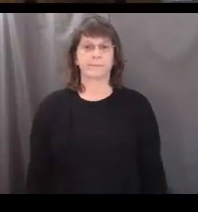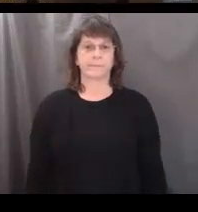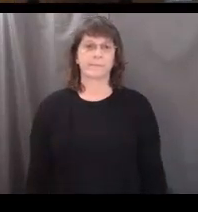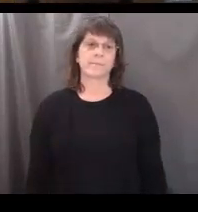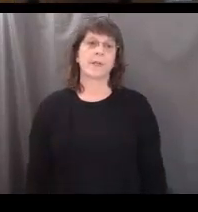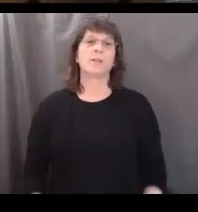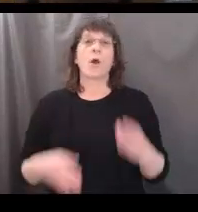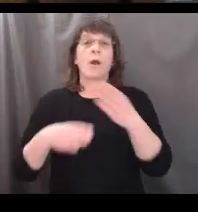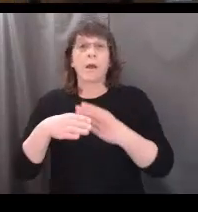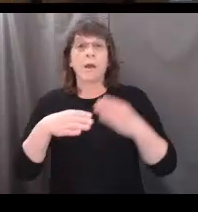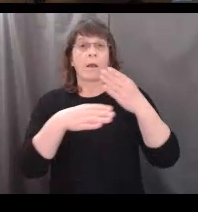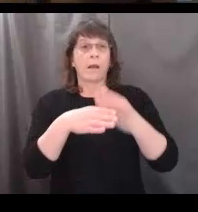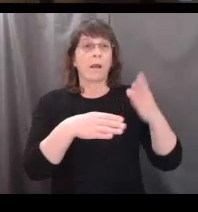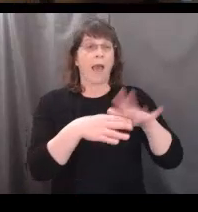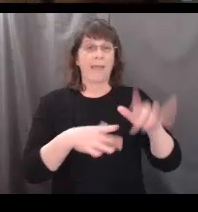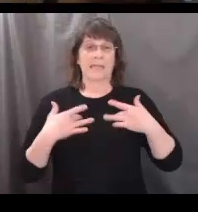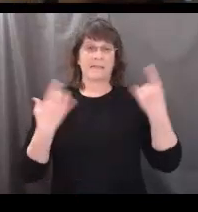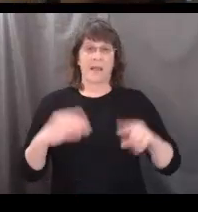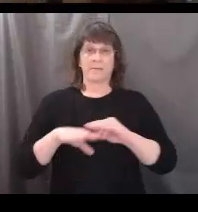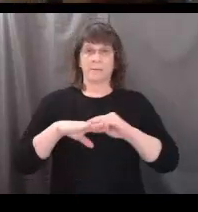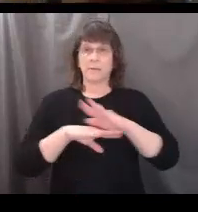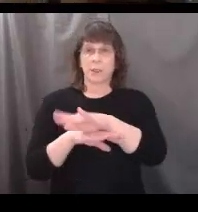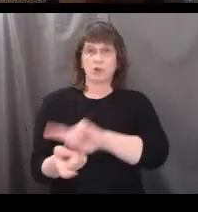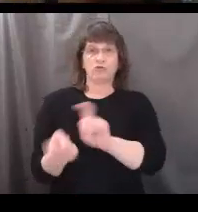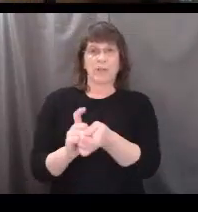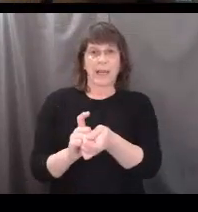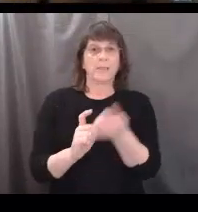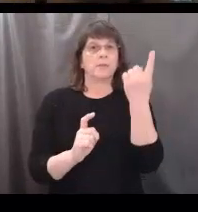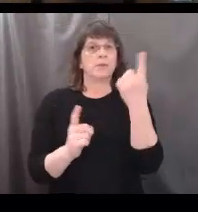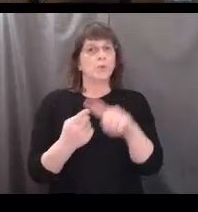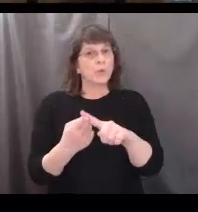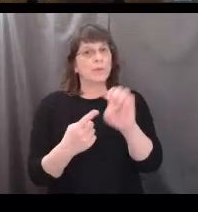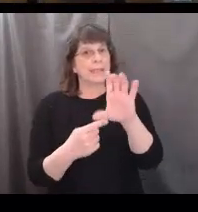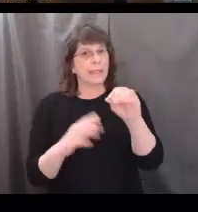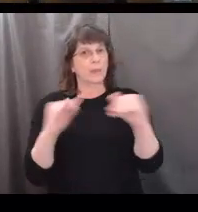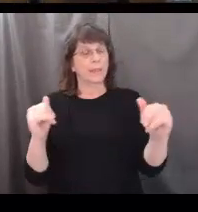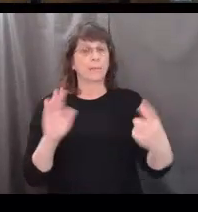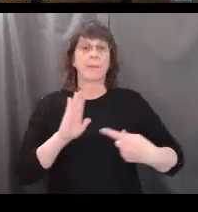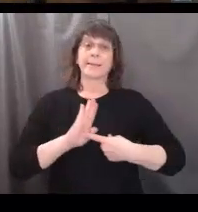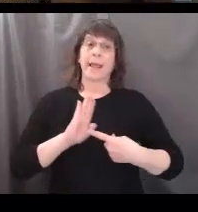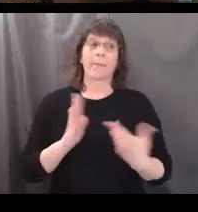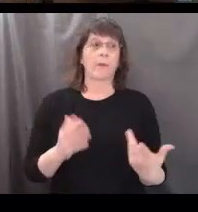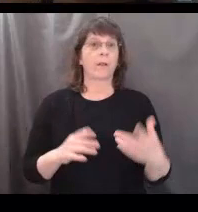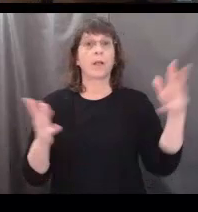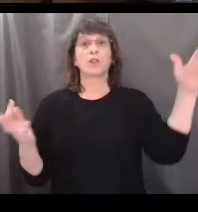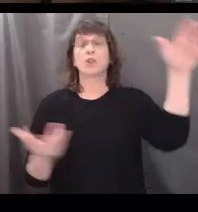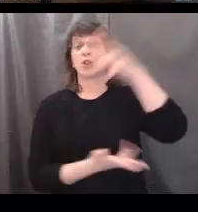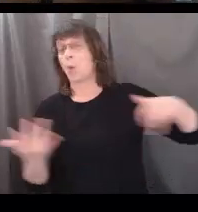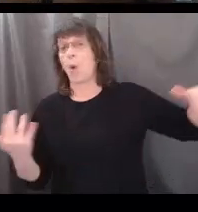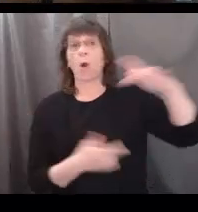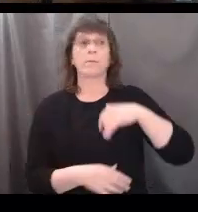Disturbances are events that cause a significant change in an ecosystem. Examples of this are storms,